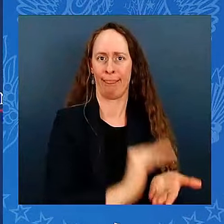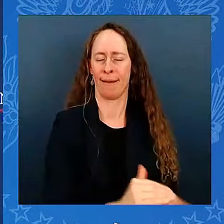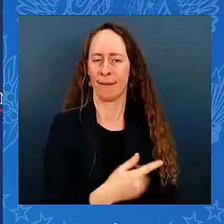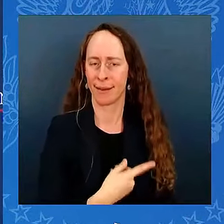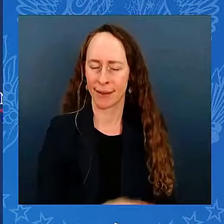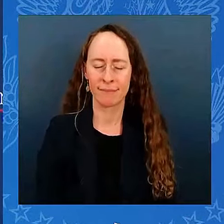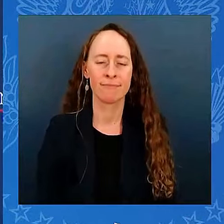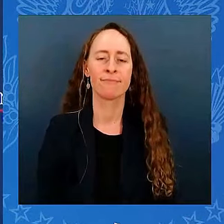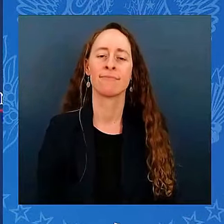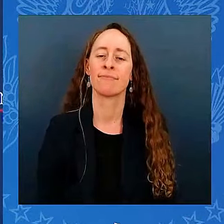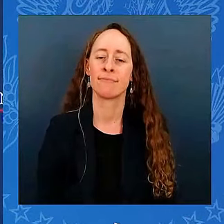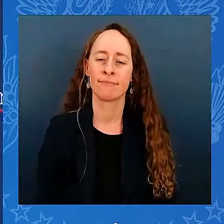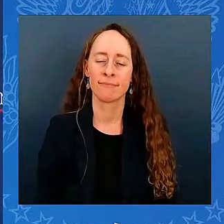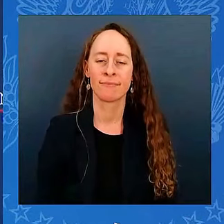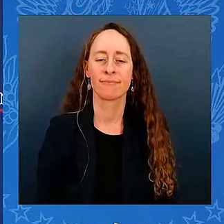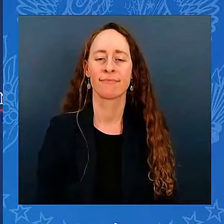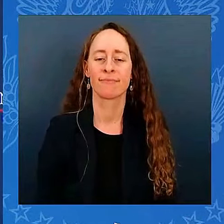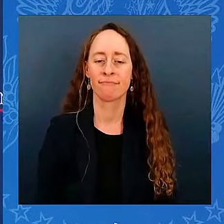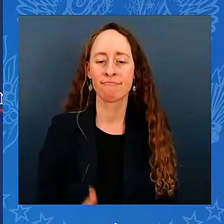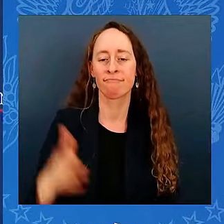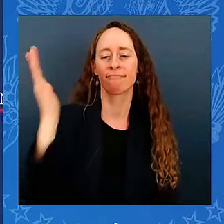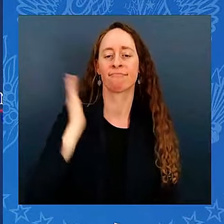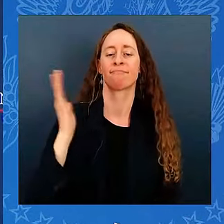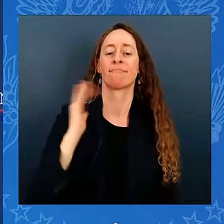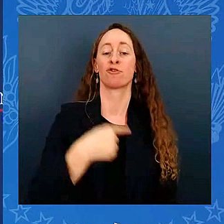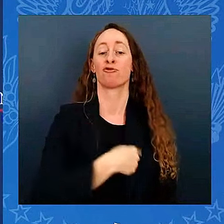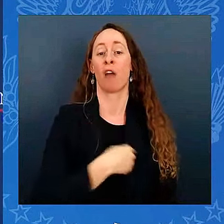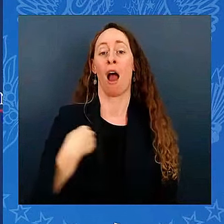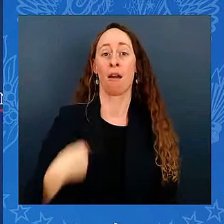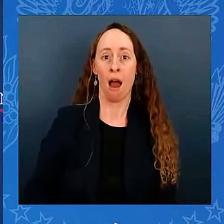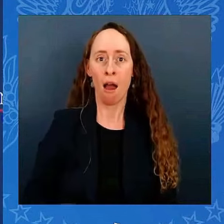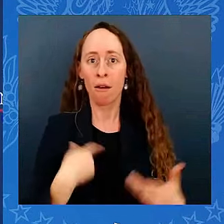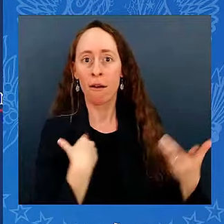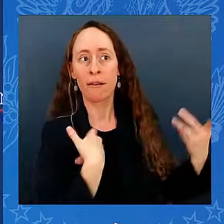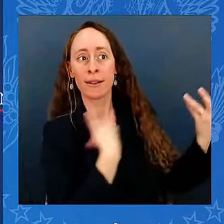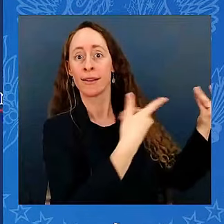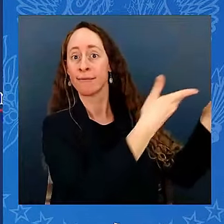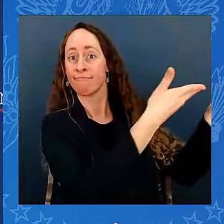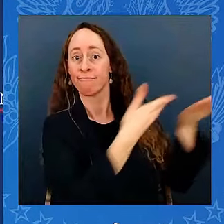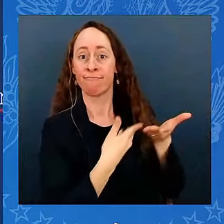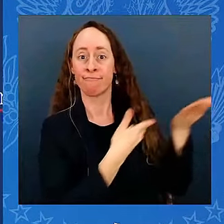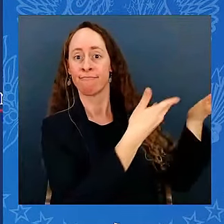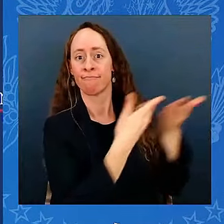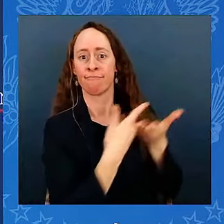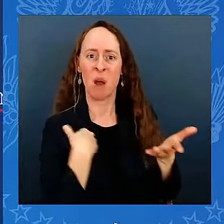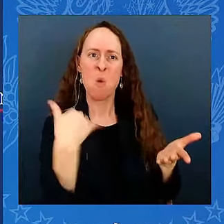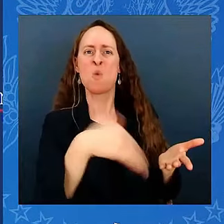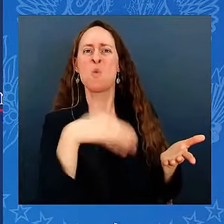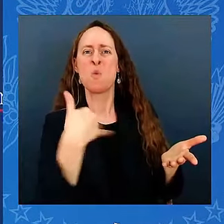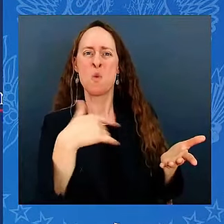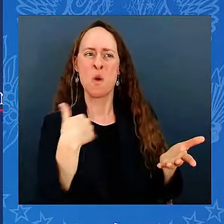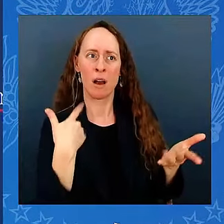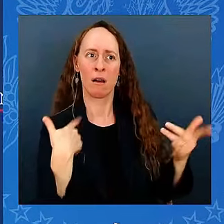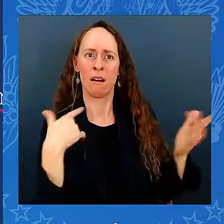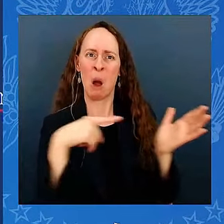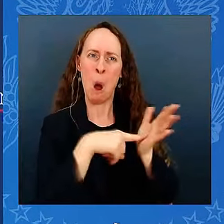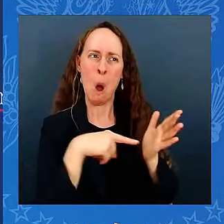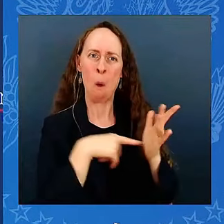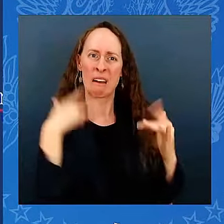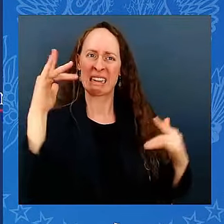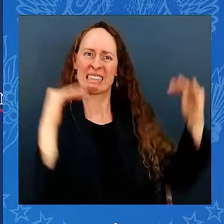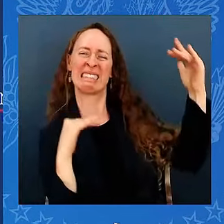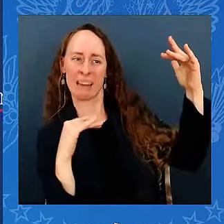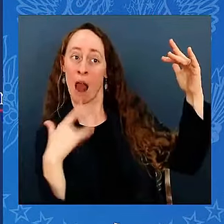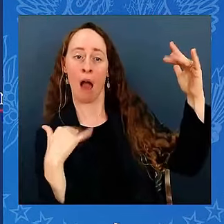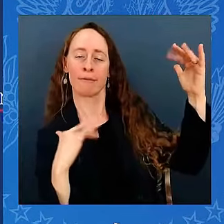decade. On his watch, the trade deficit with China soared. On my watch, we're seeing a record stock market